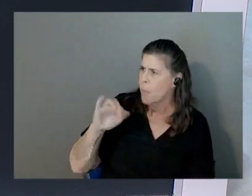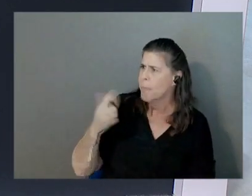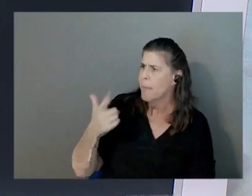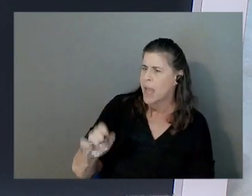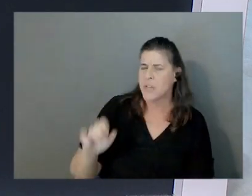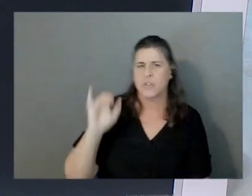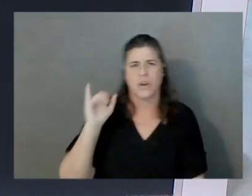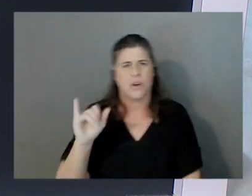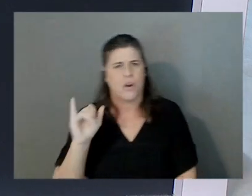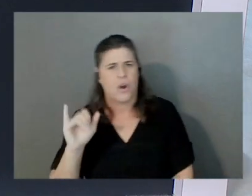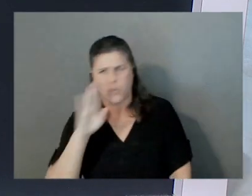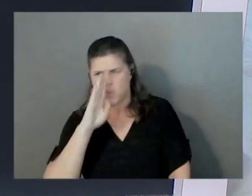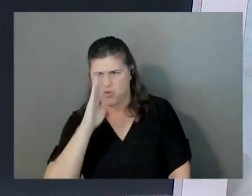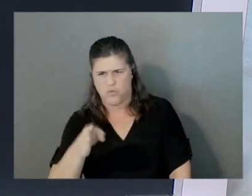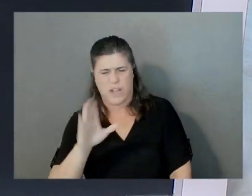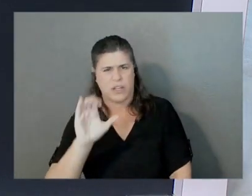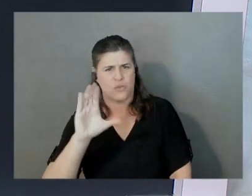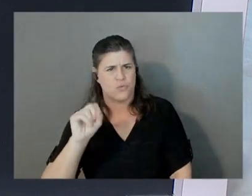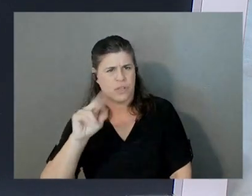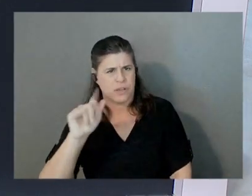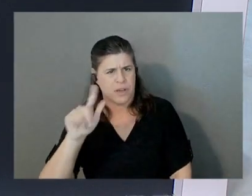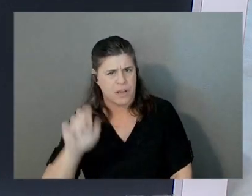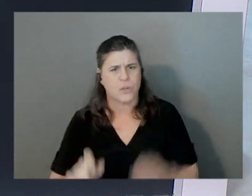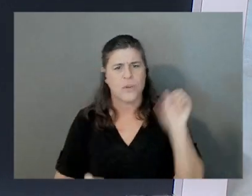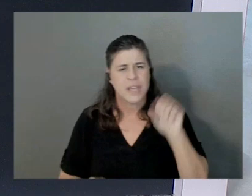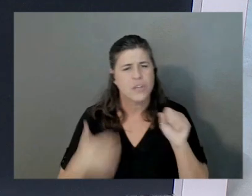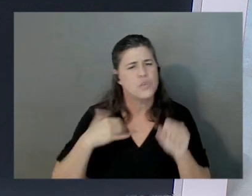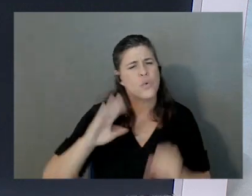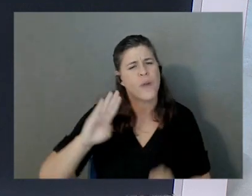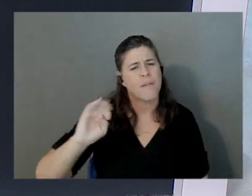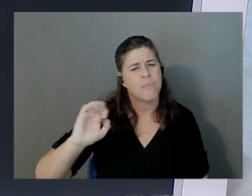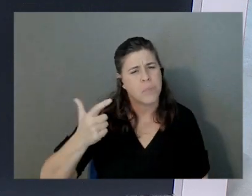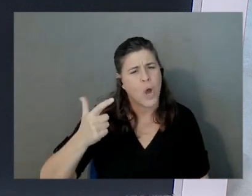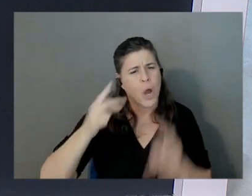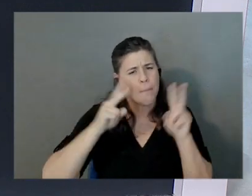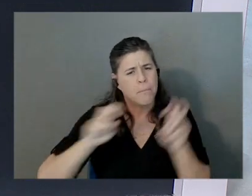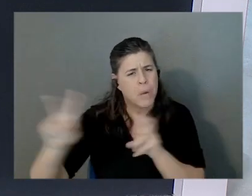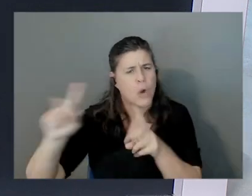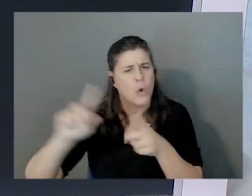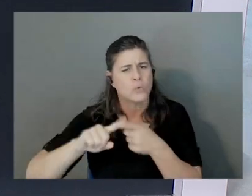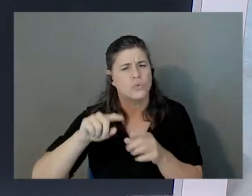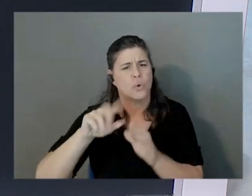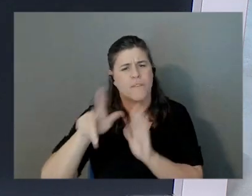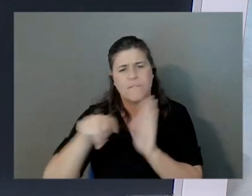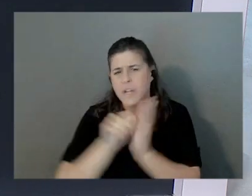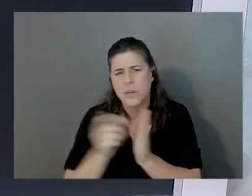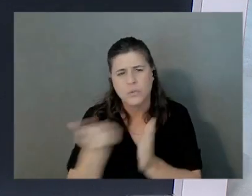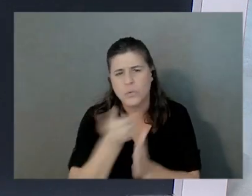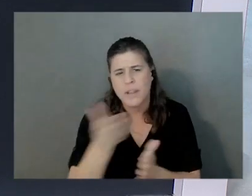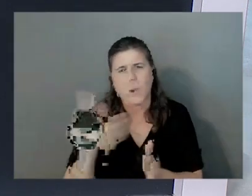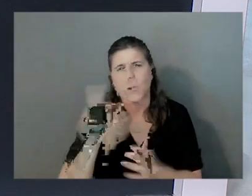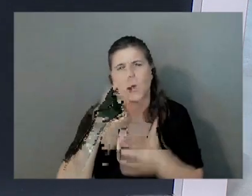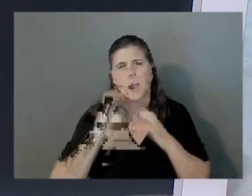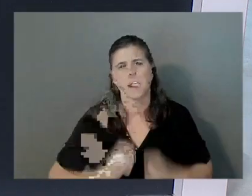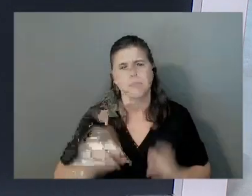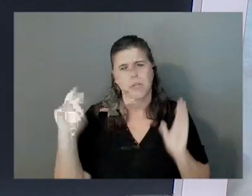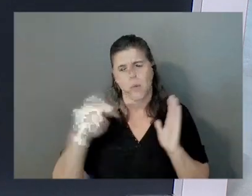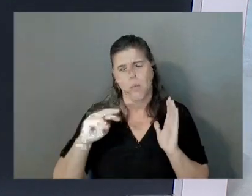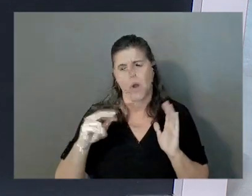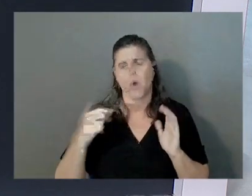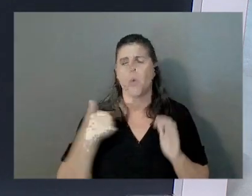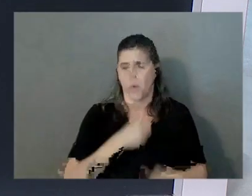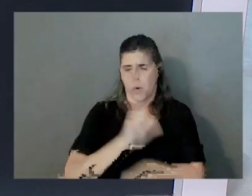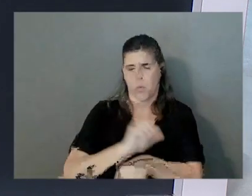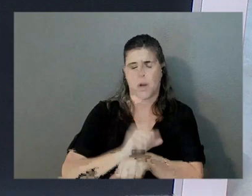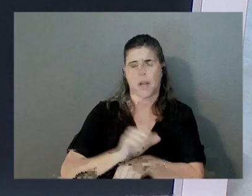console page? Yeah, are there blog posts or videos or anything else customers can view? So we are working on a blog post which